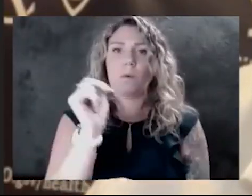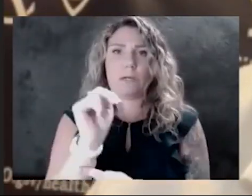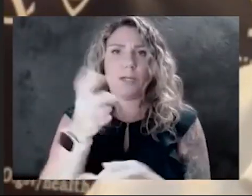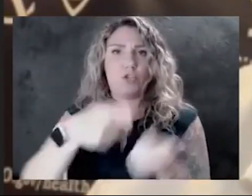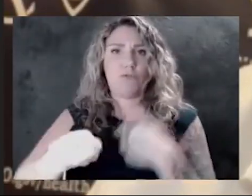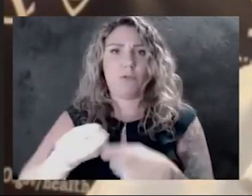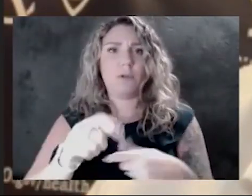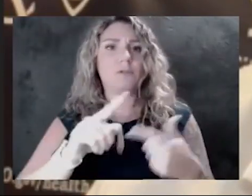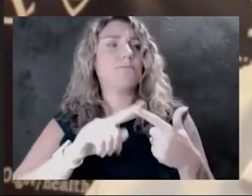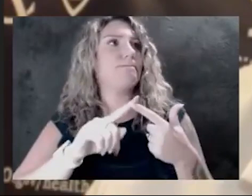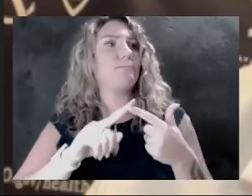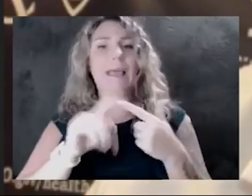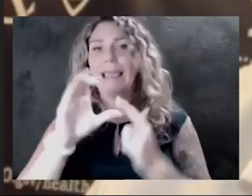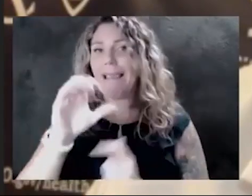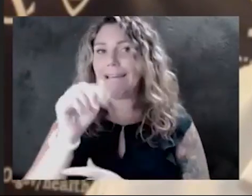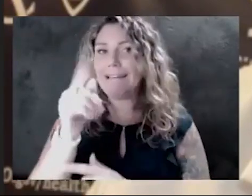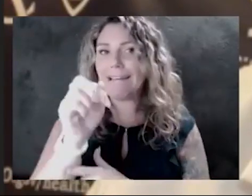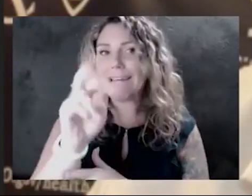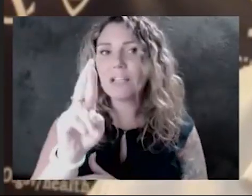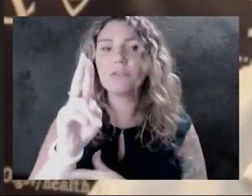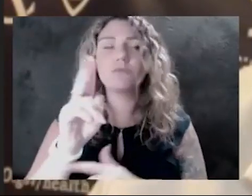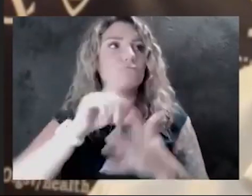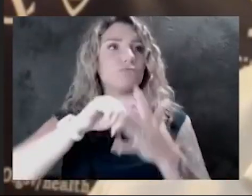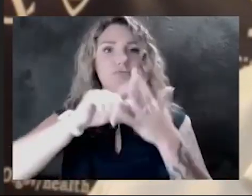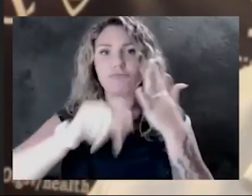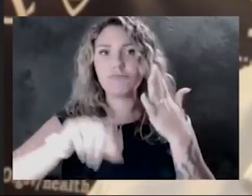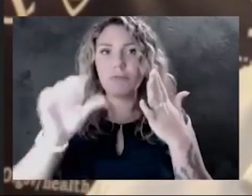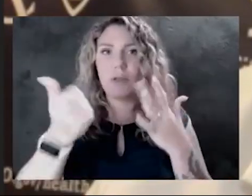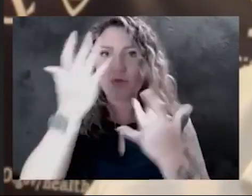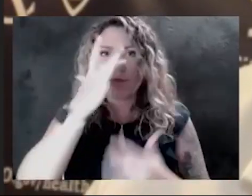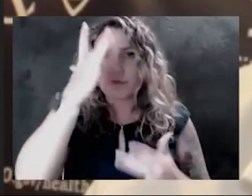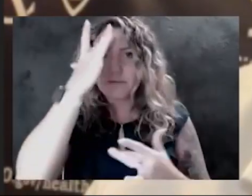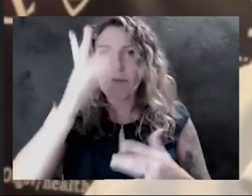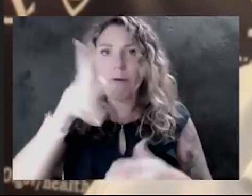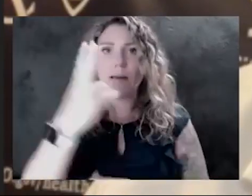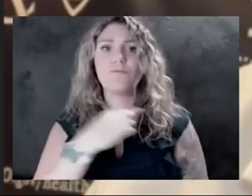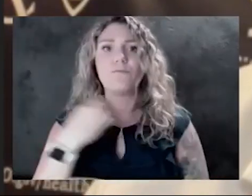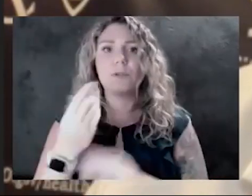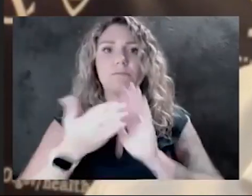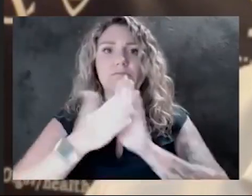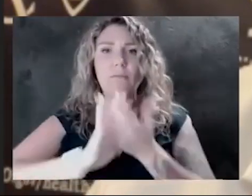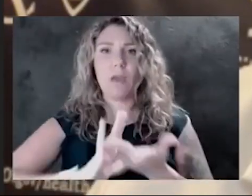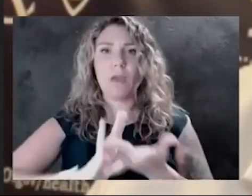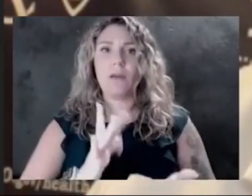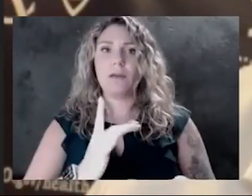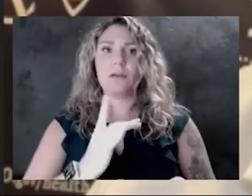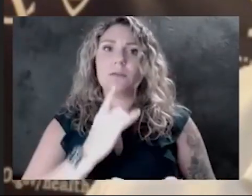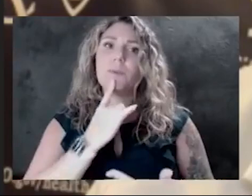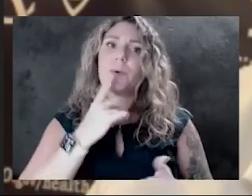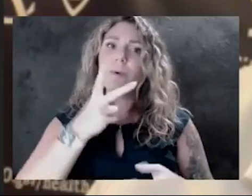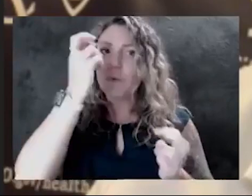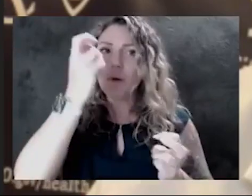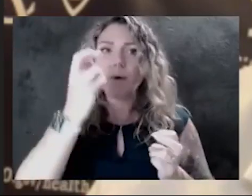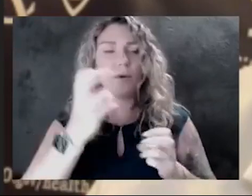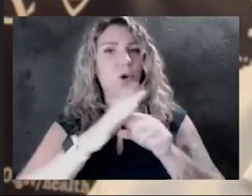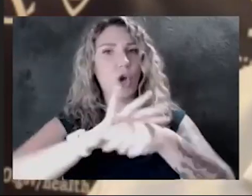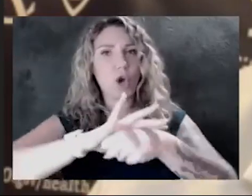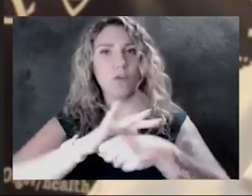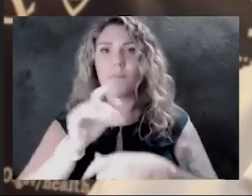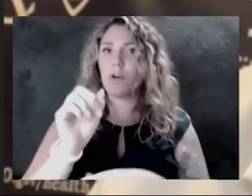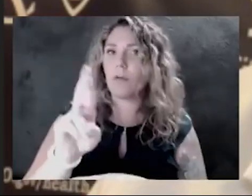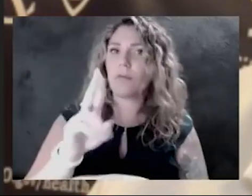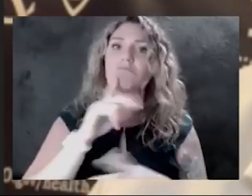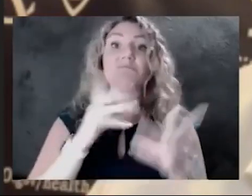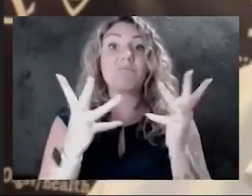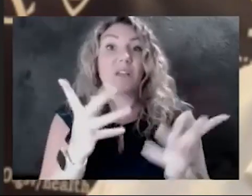or other types of diseases where you're at higher risk to become severely ill with COVID and you may not have